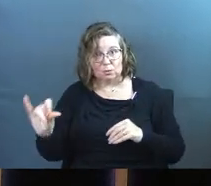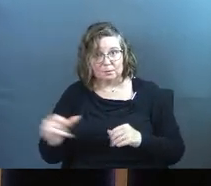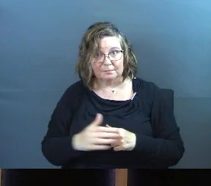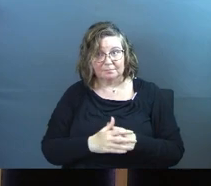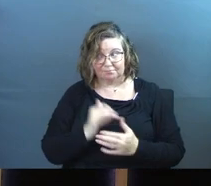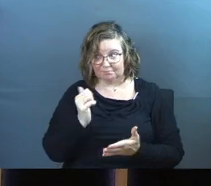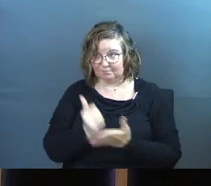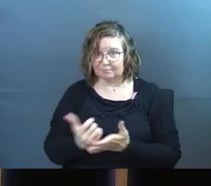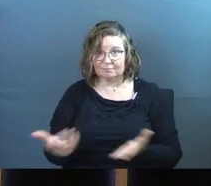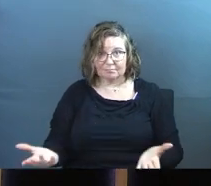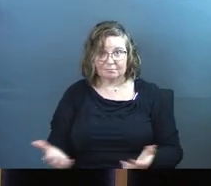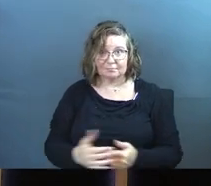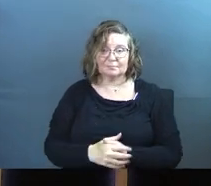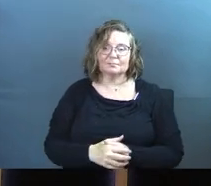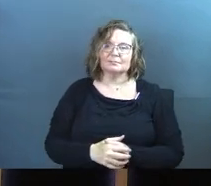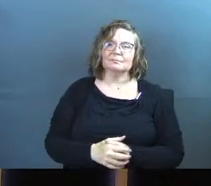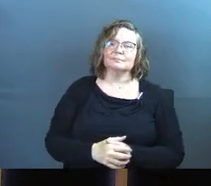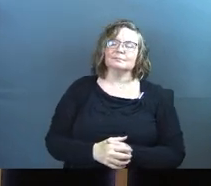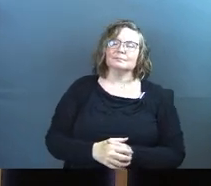Ears open. Amen.